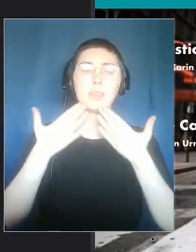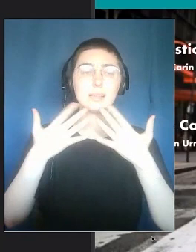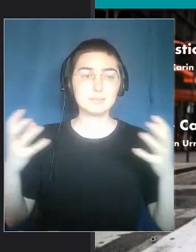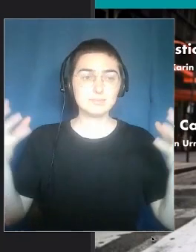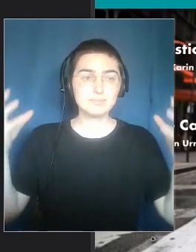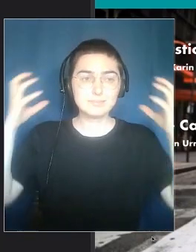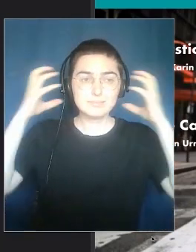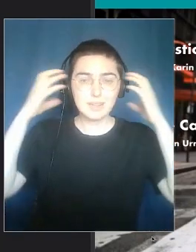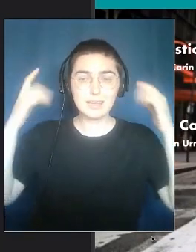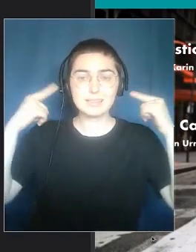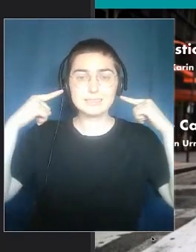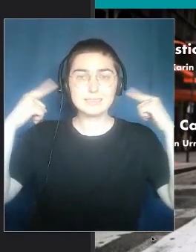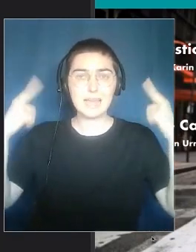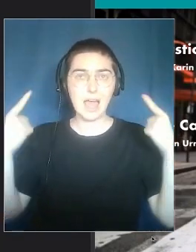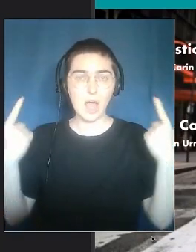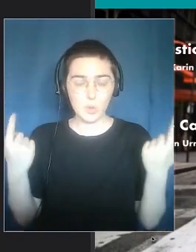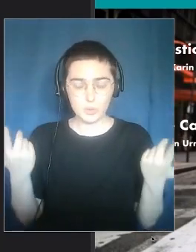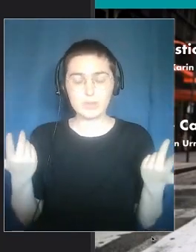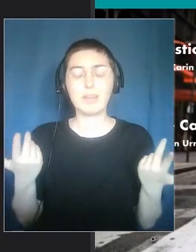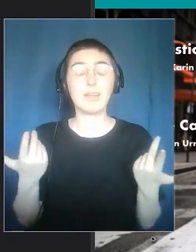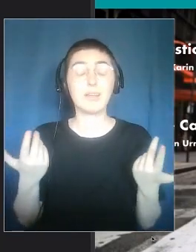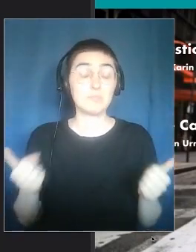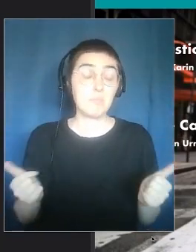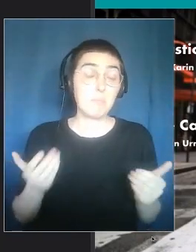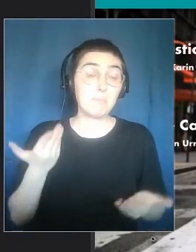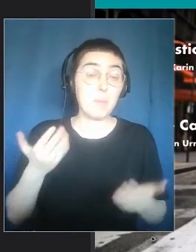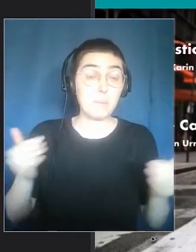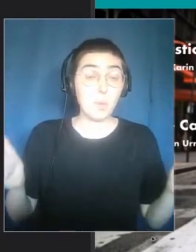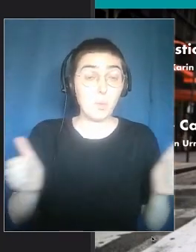either be social experiences.